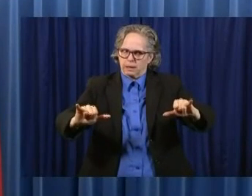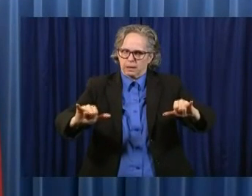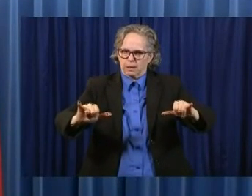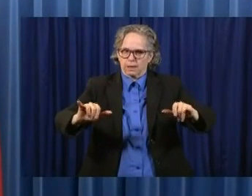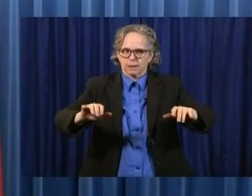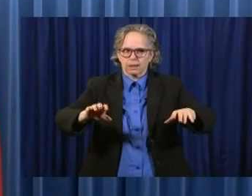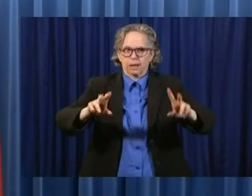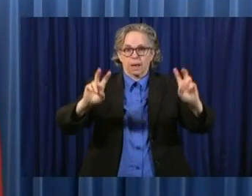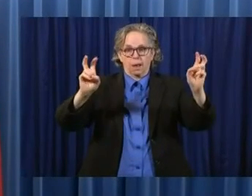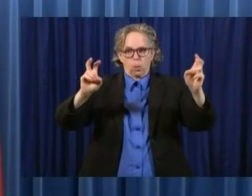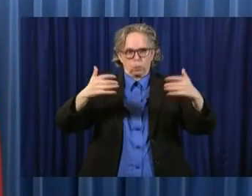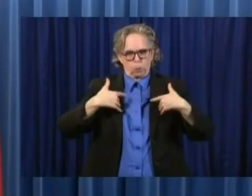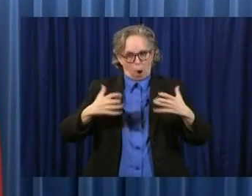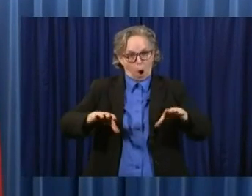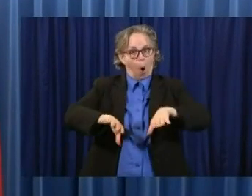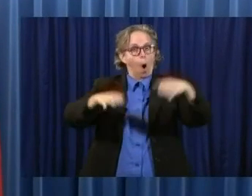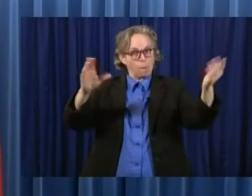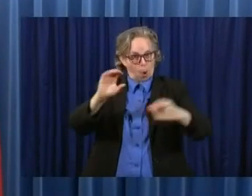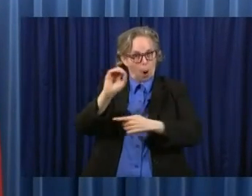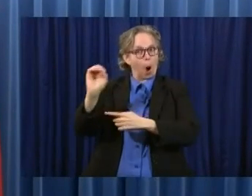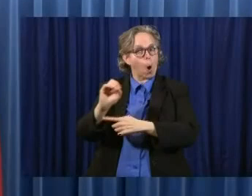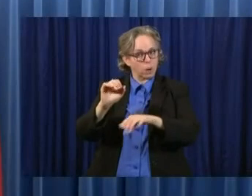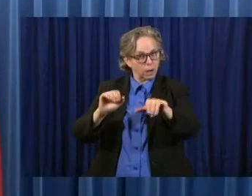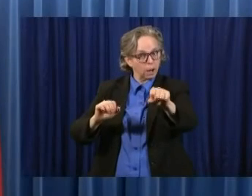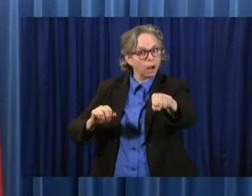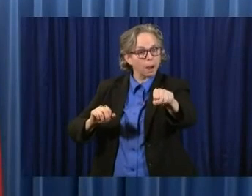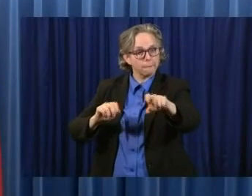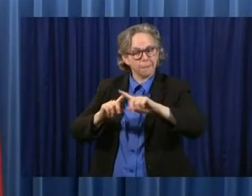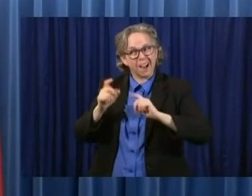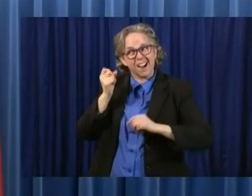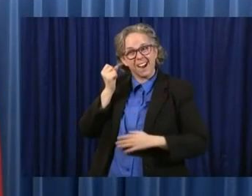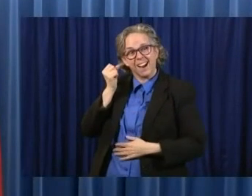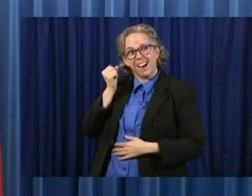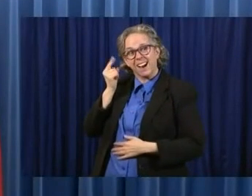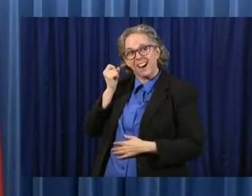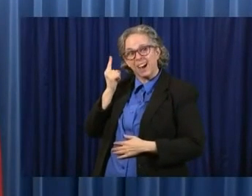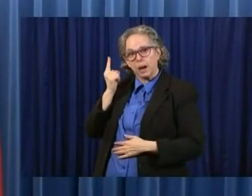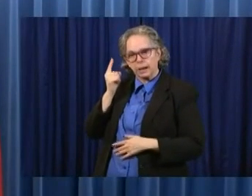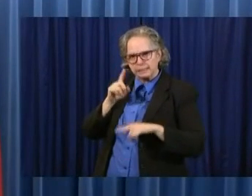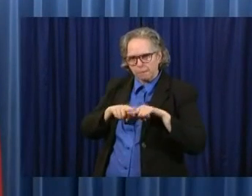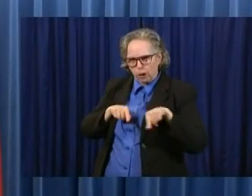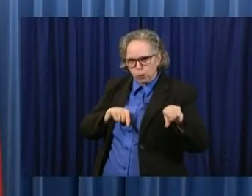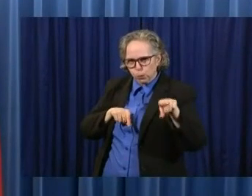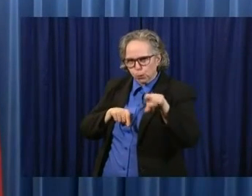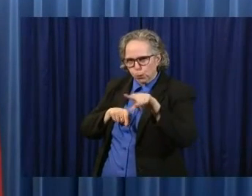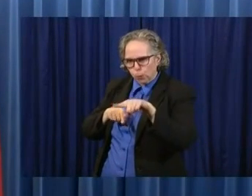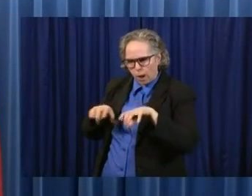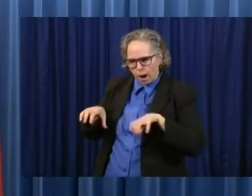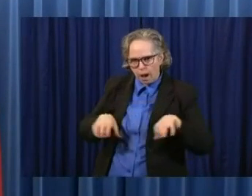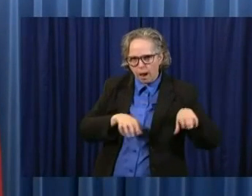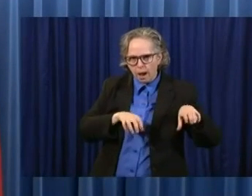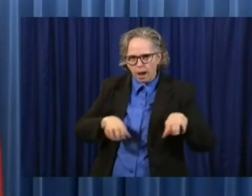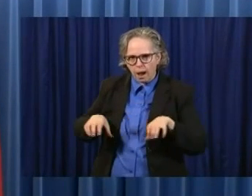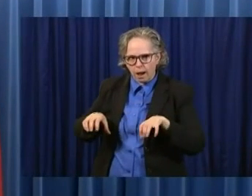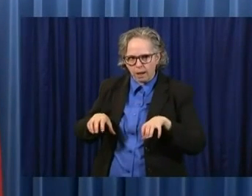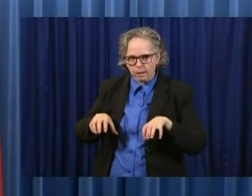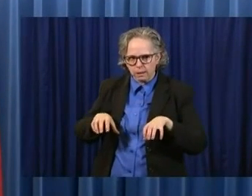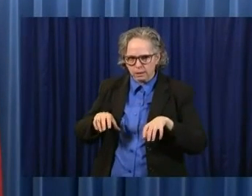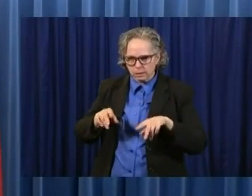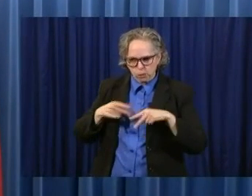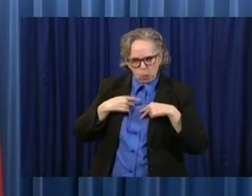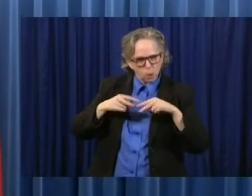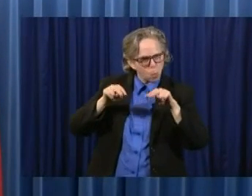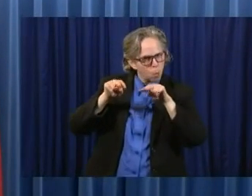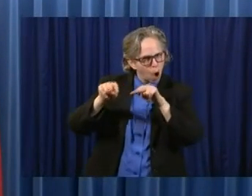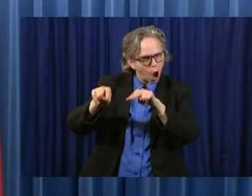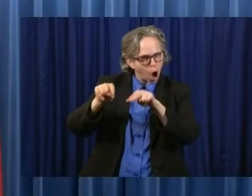really, this is now really, really up to you. And we just need to keep monitoring the numbers and see where we